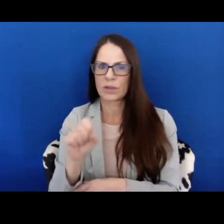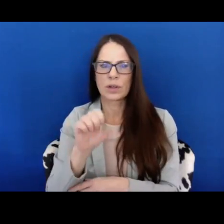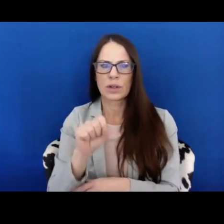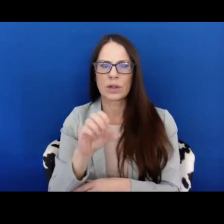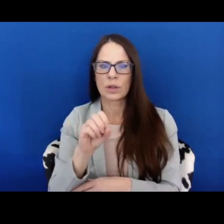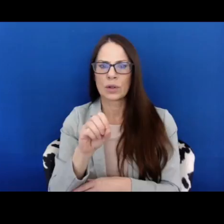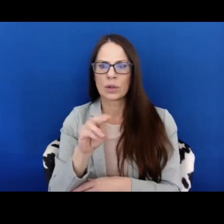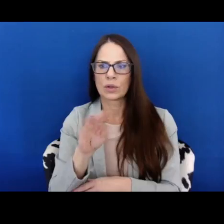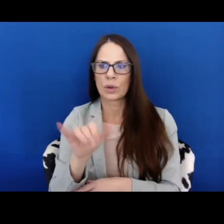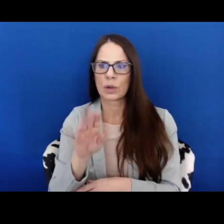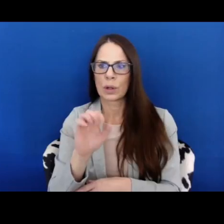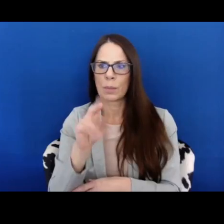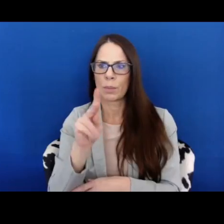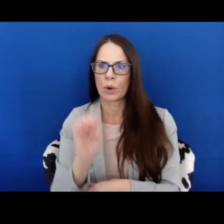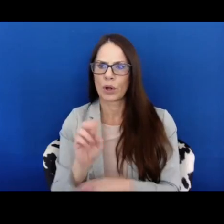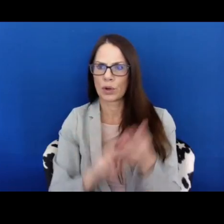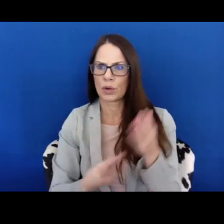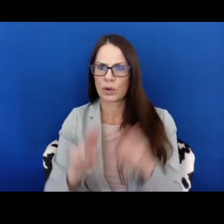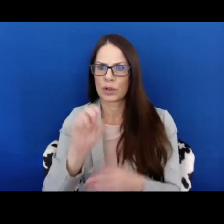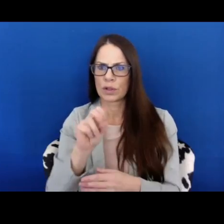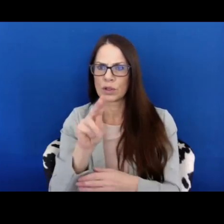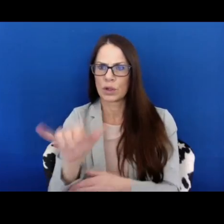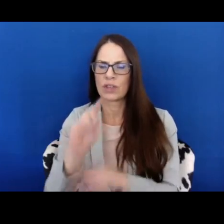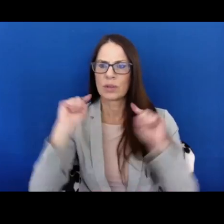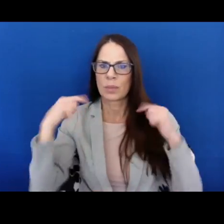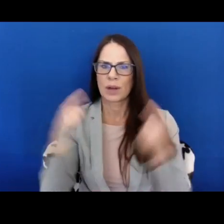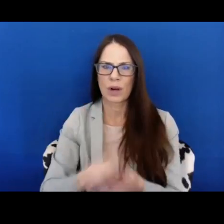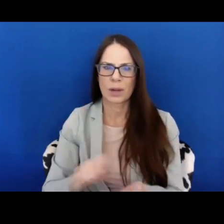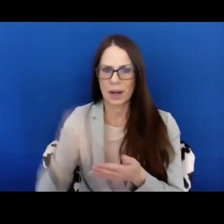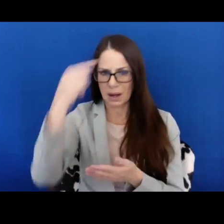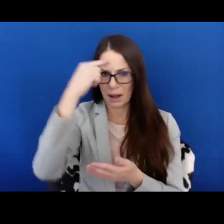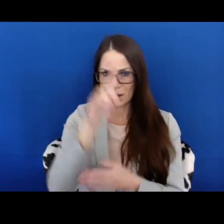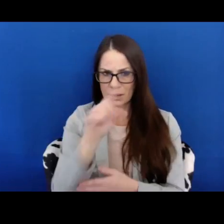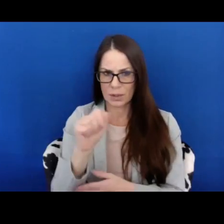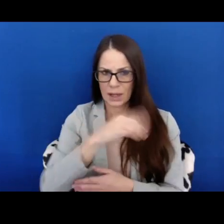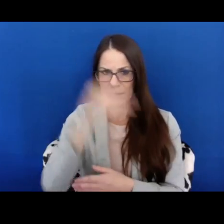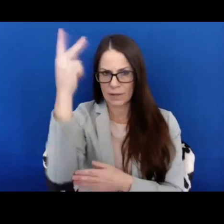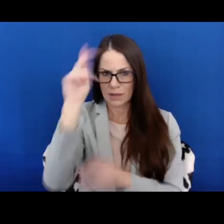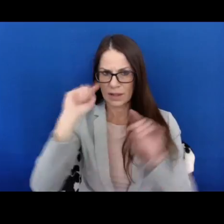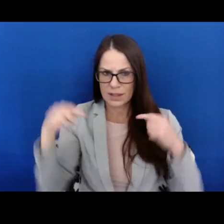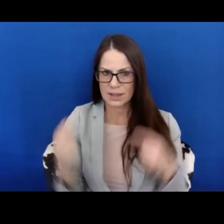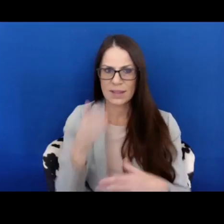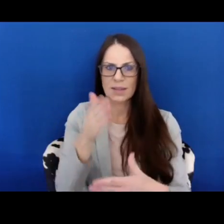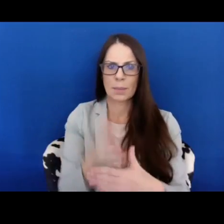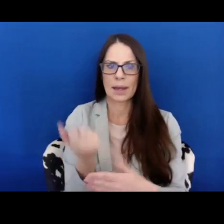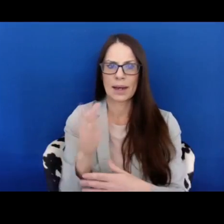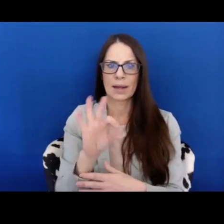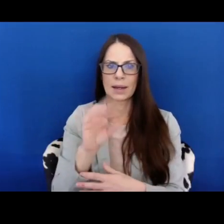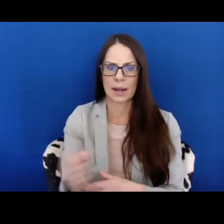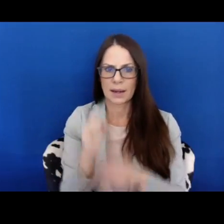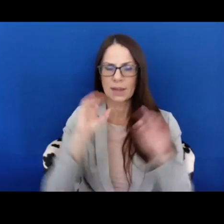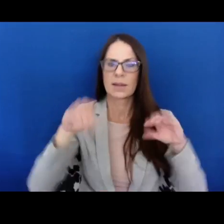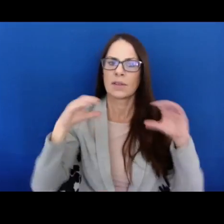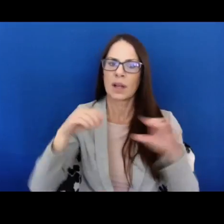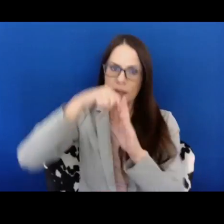SUNY. She has been writing about cognitive disability and philosophy since the mid-1990s and has done extensive work